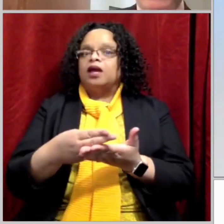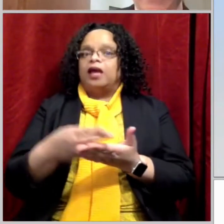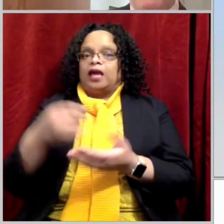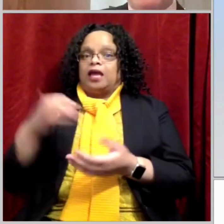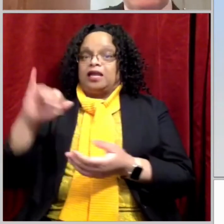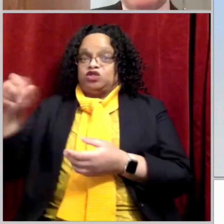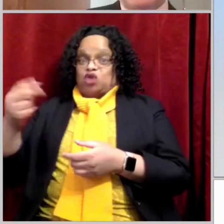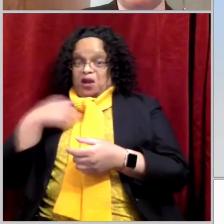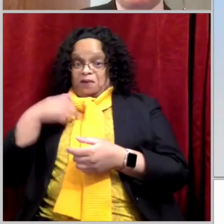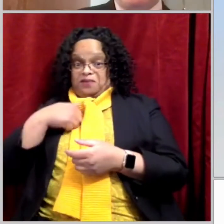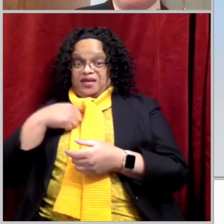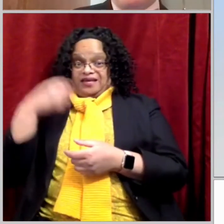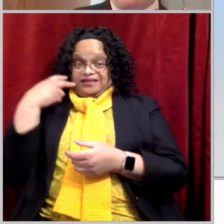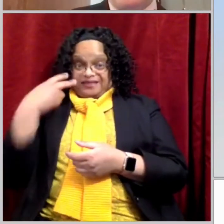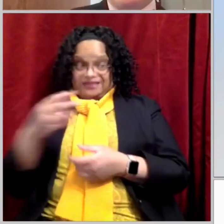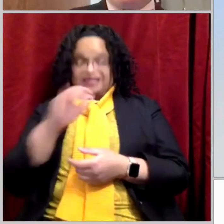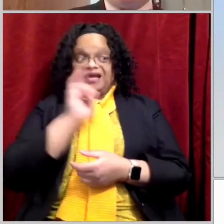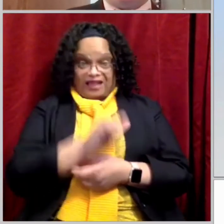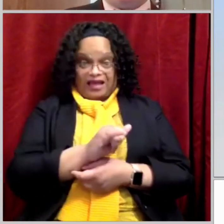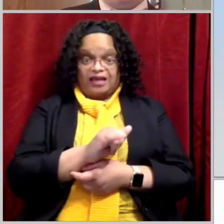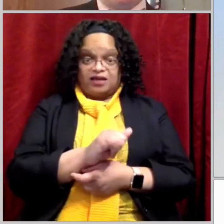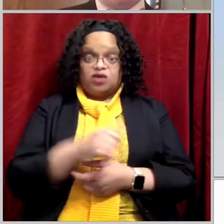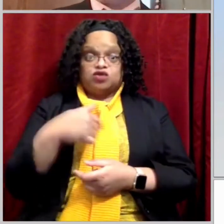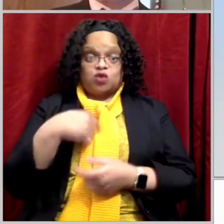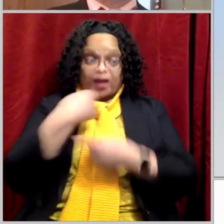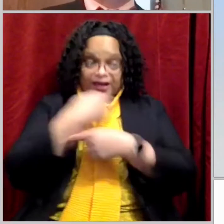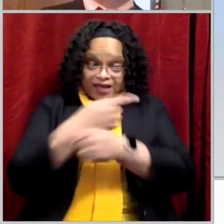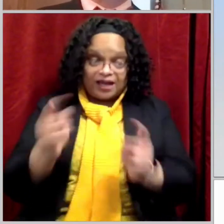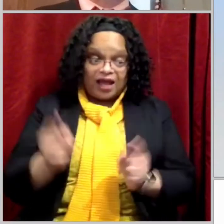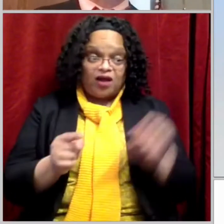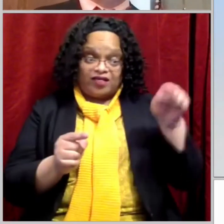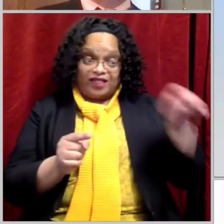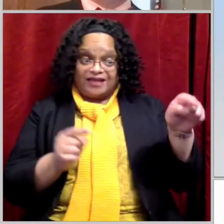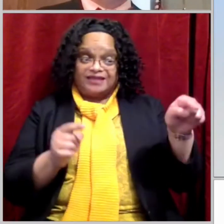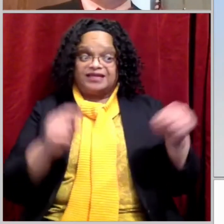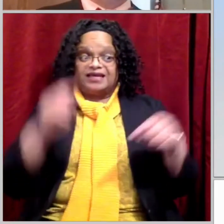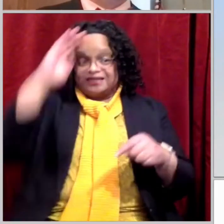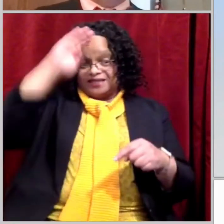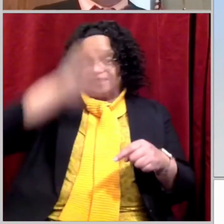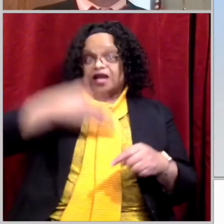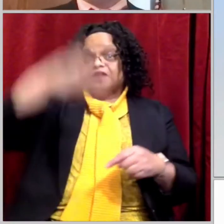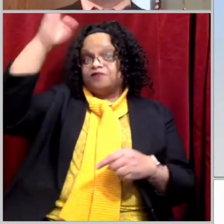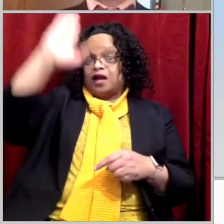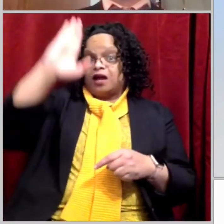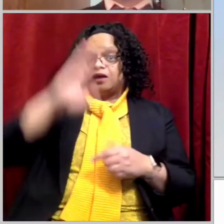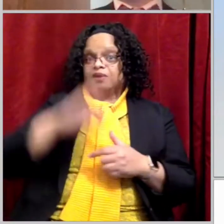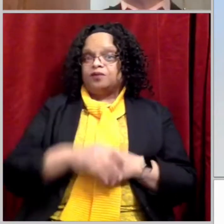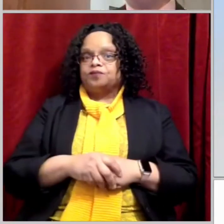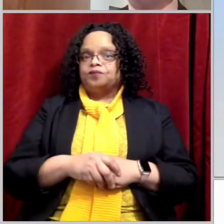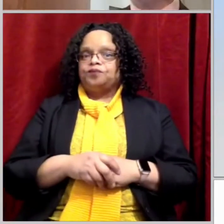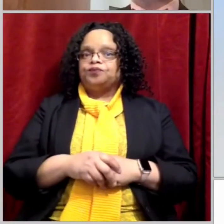and have declared that this is the son of God. So at this point, when Jesus